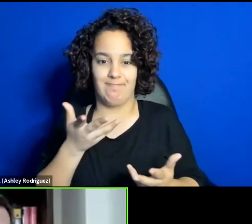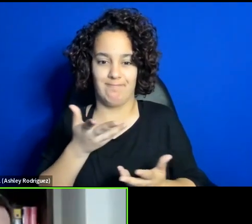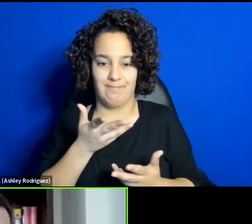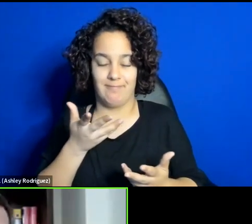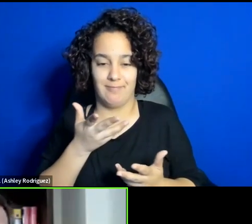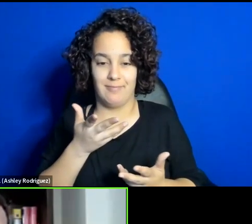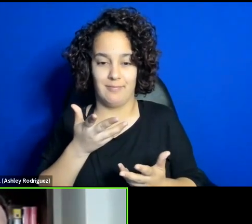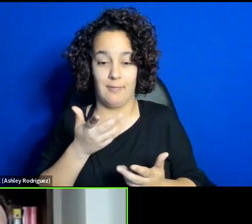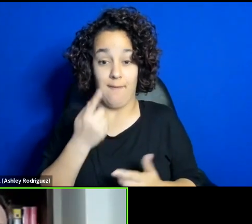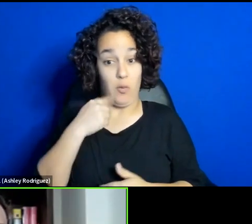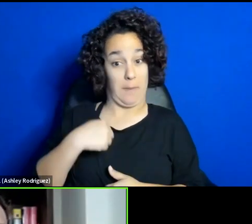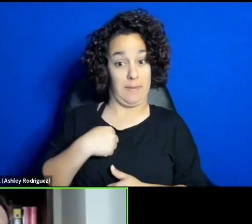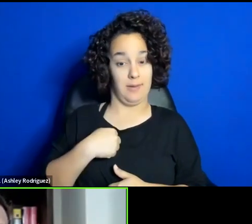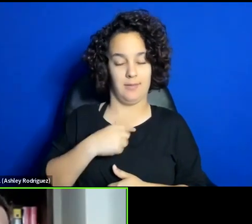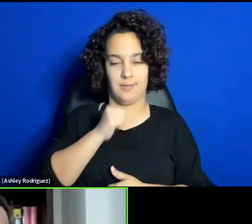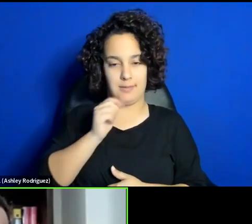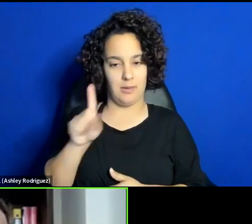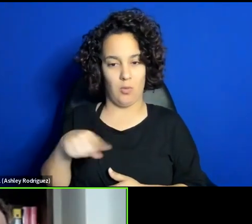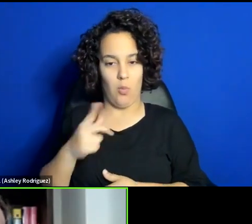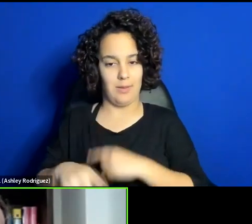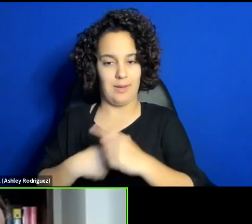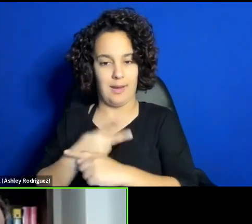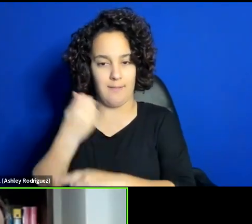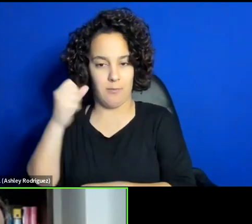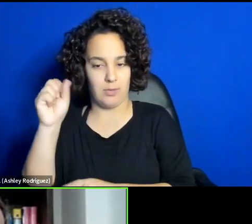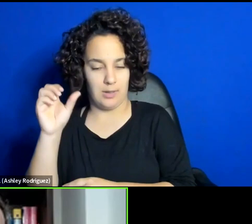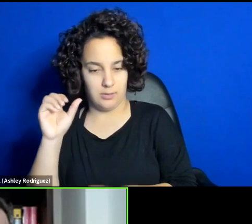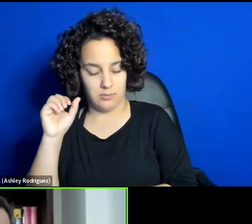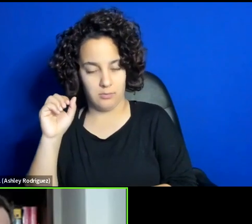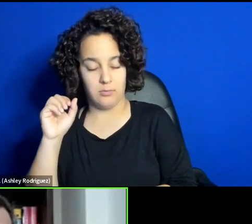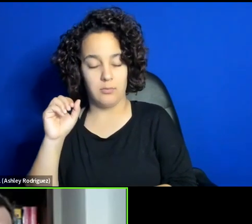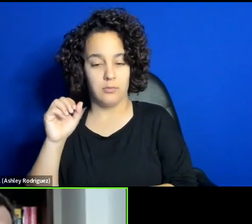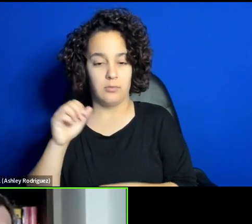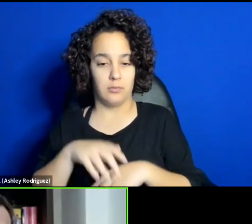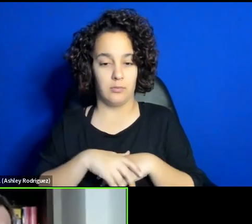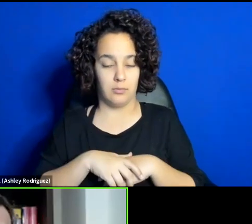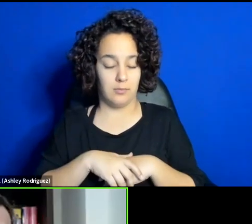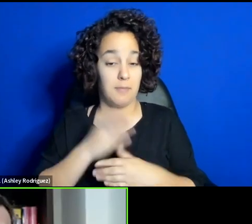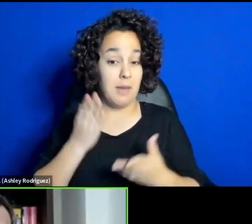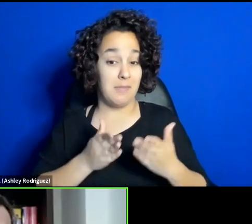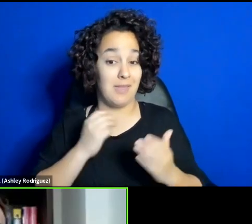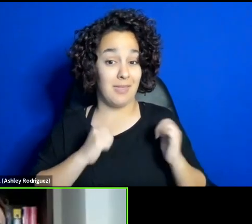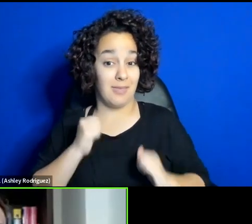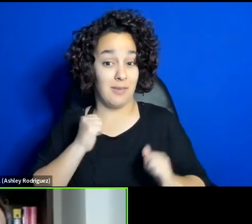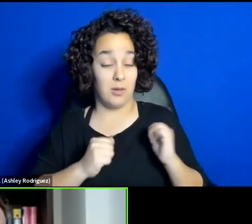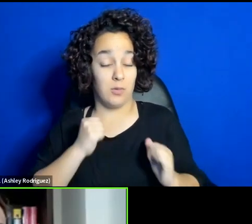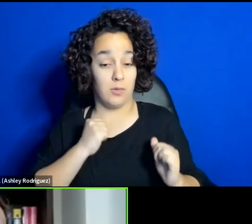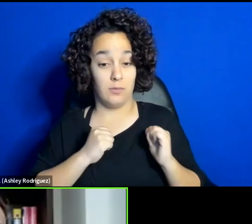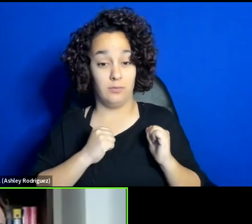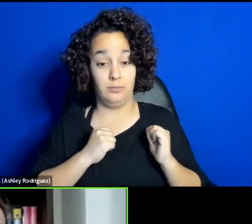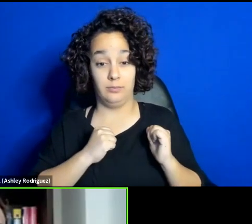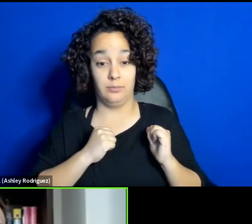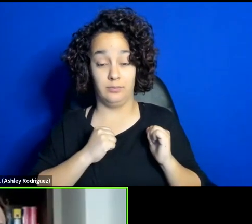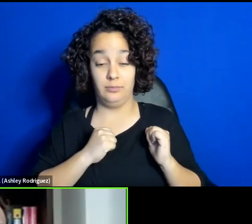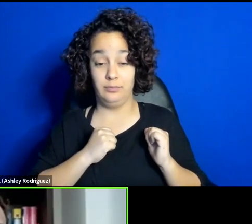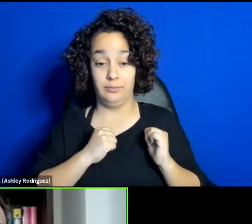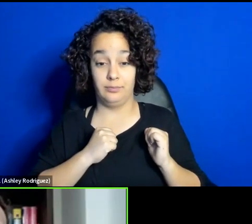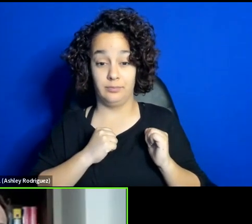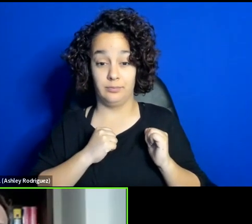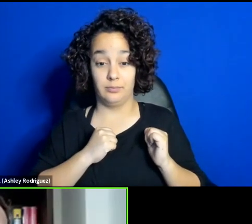me, at least, it's my idea, it's inside this situation. Maybe theatre planted some very, very